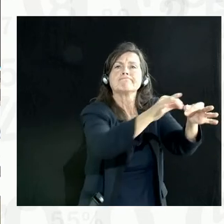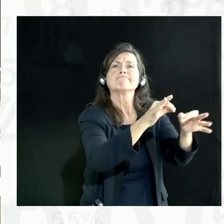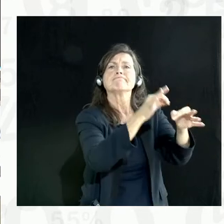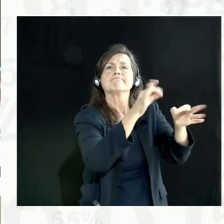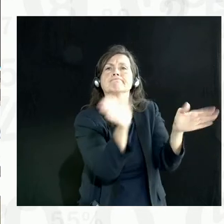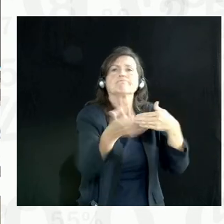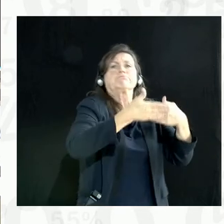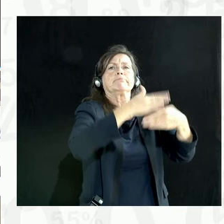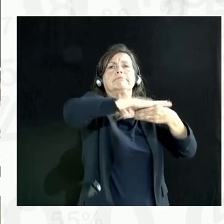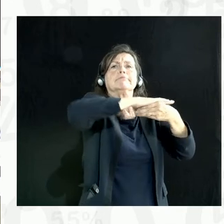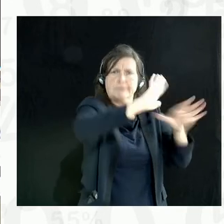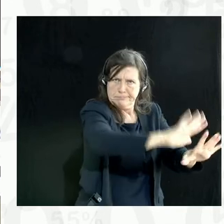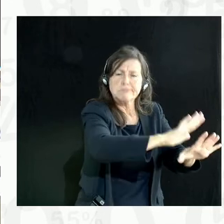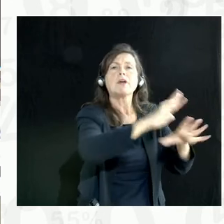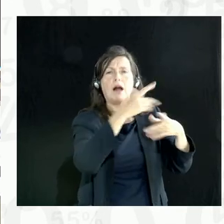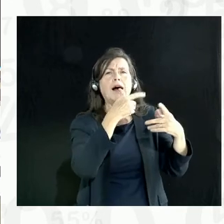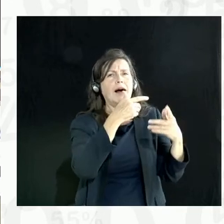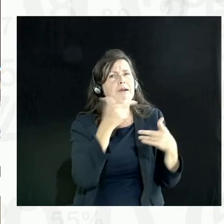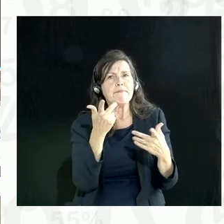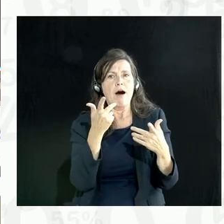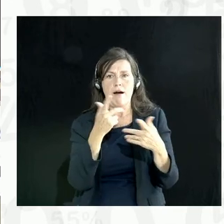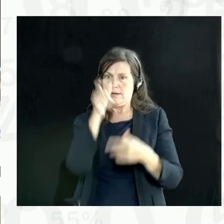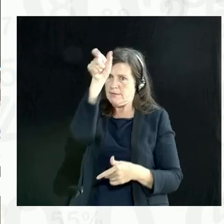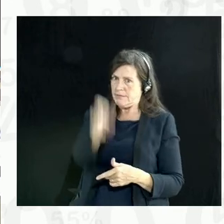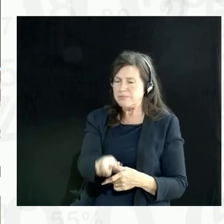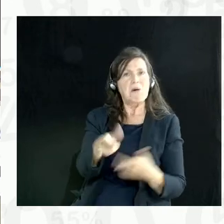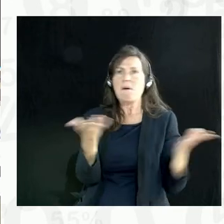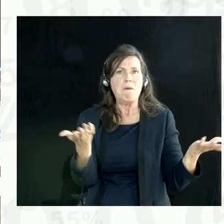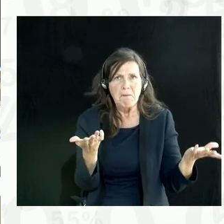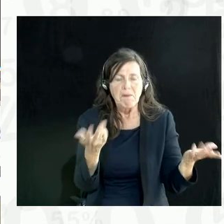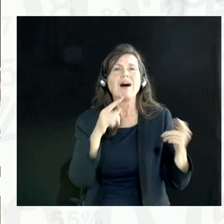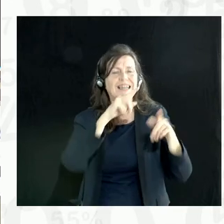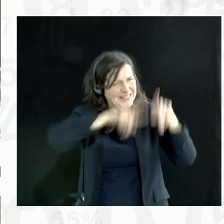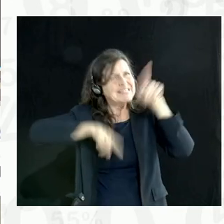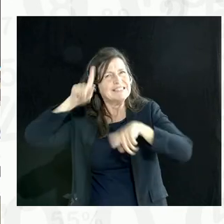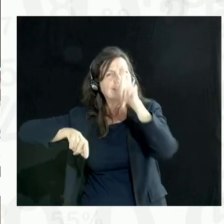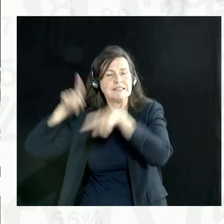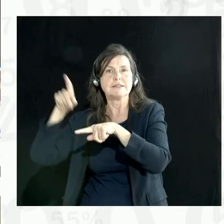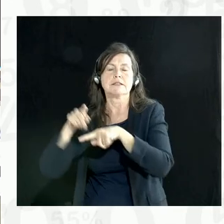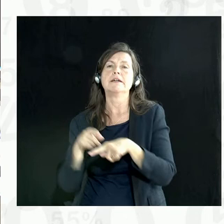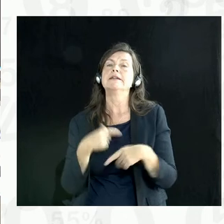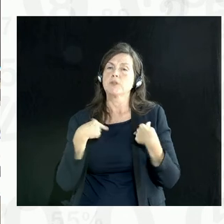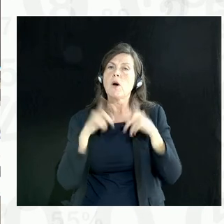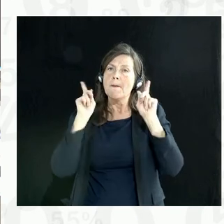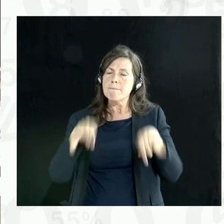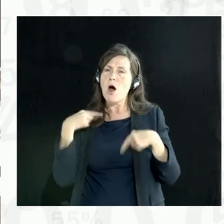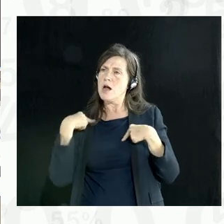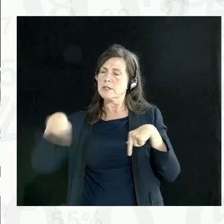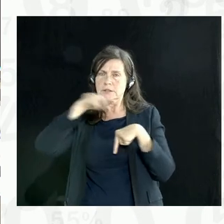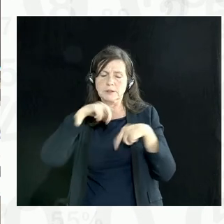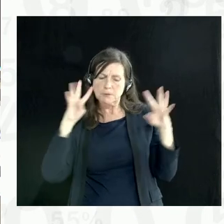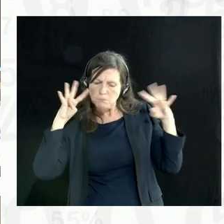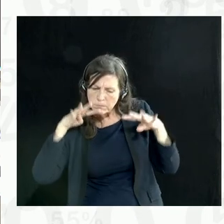-by-case basis. If you're talking about broader norms, though, I think it's really important to unpack the norms and